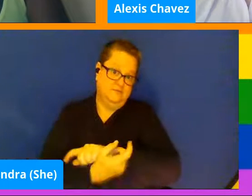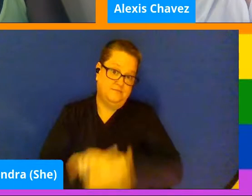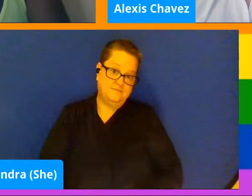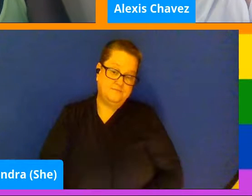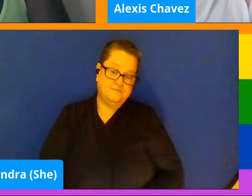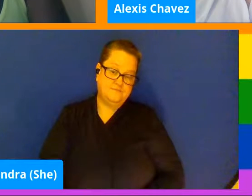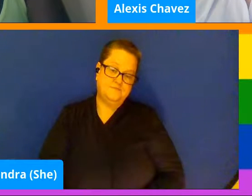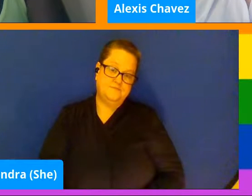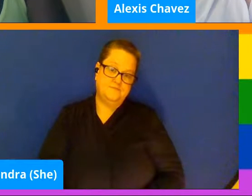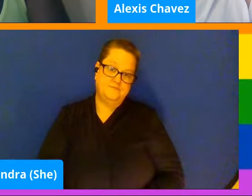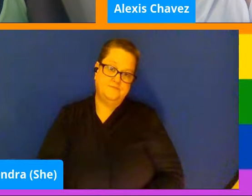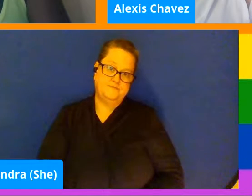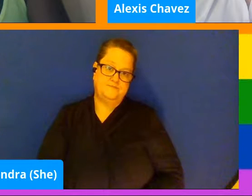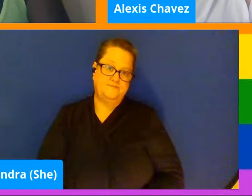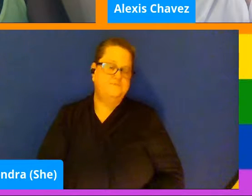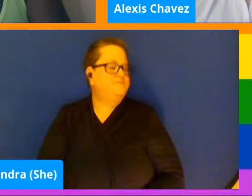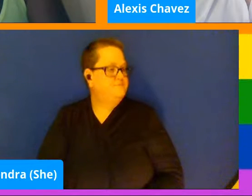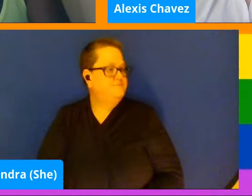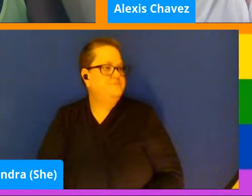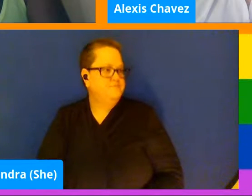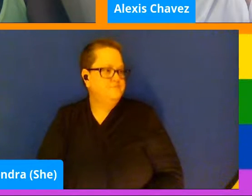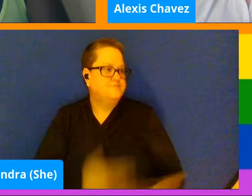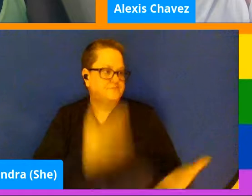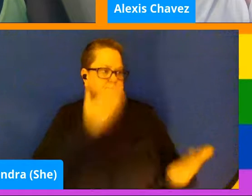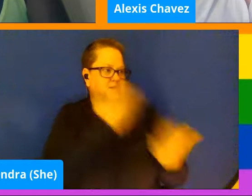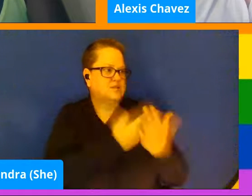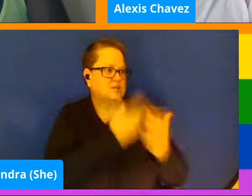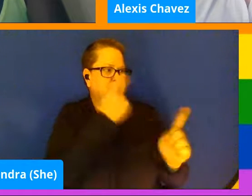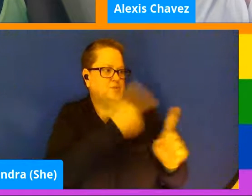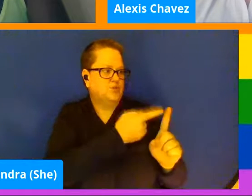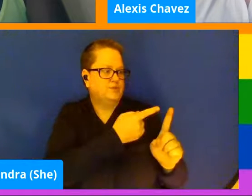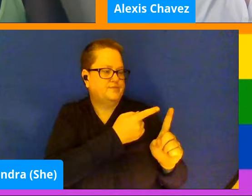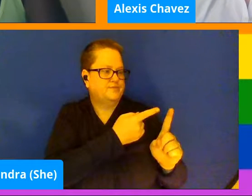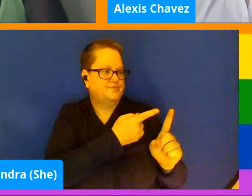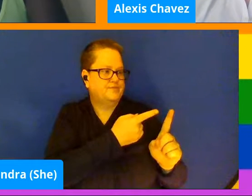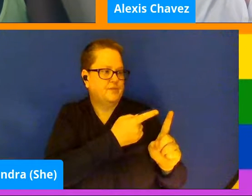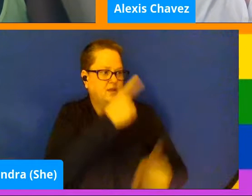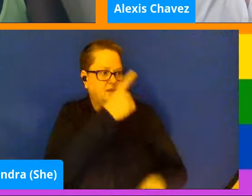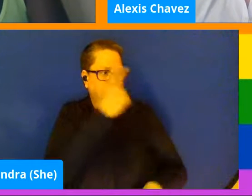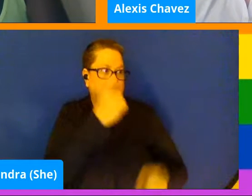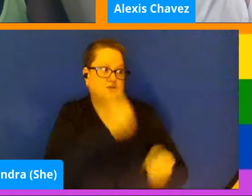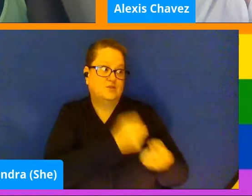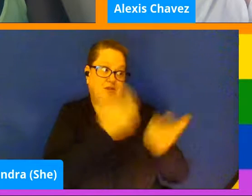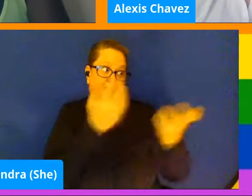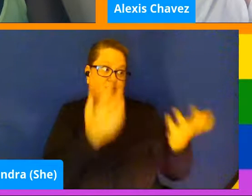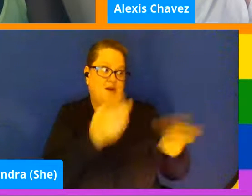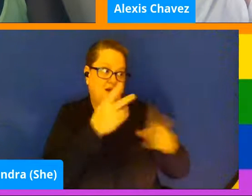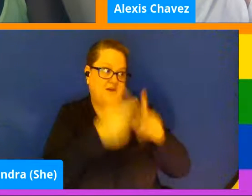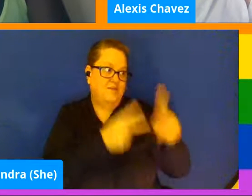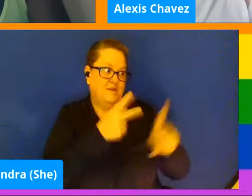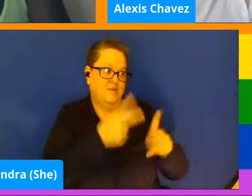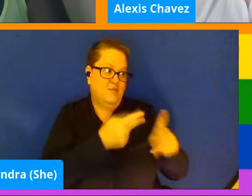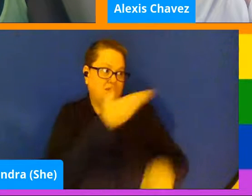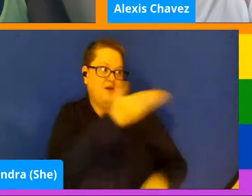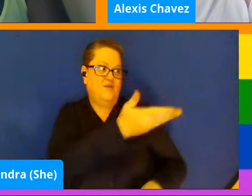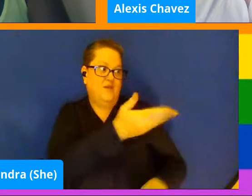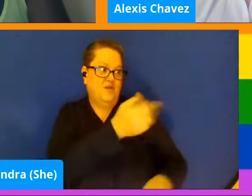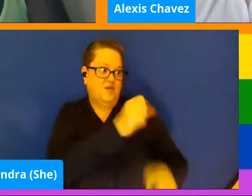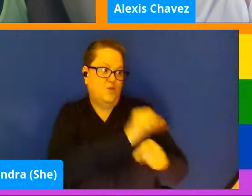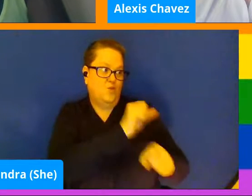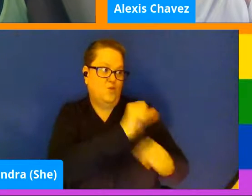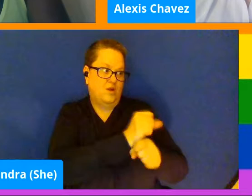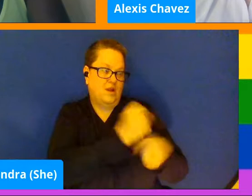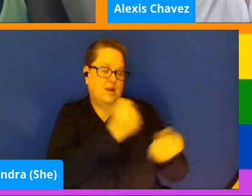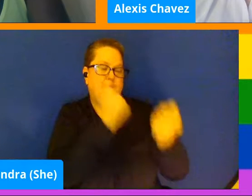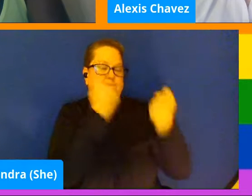Yeah, that's a really good point, because there are a lot of people out there that are working multiple jobs